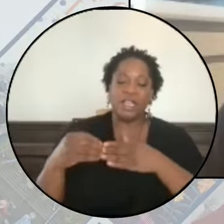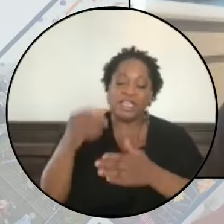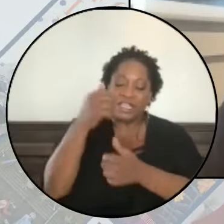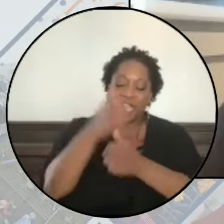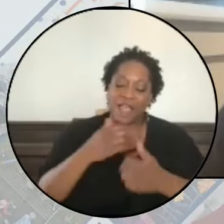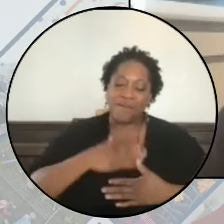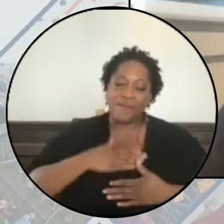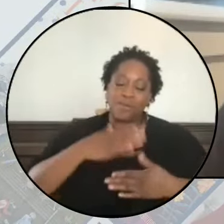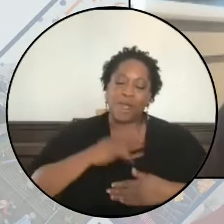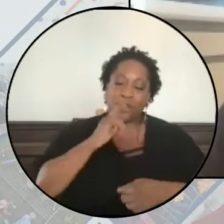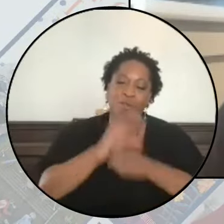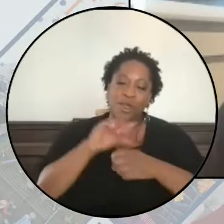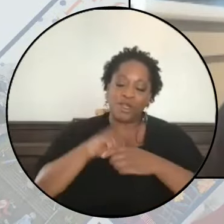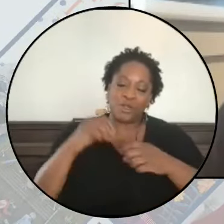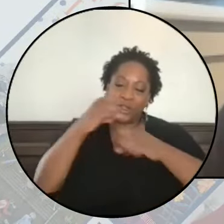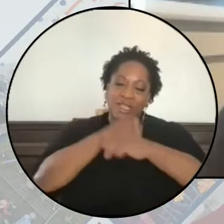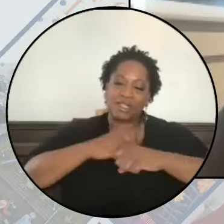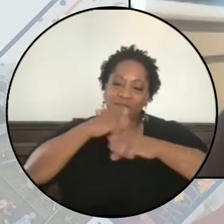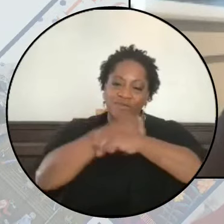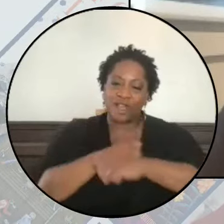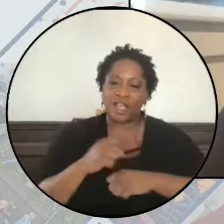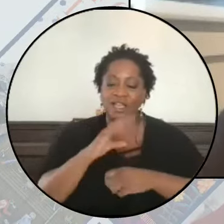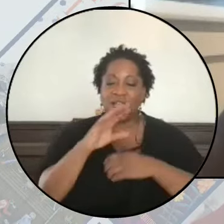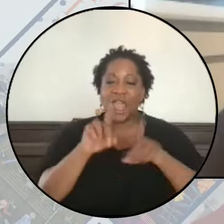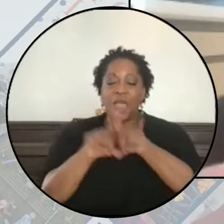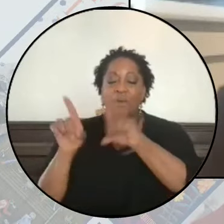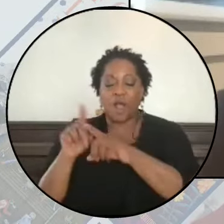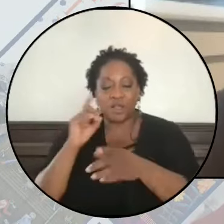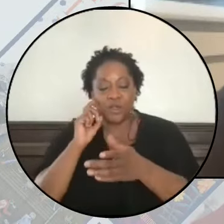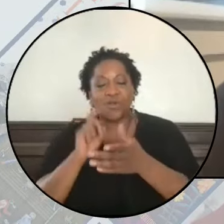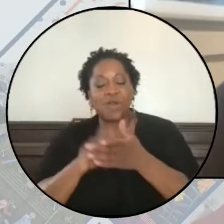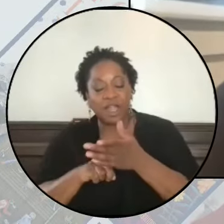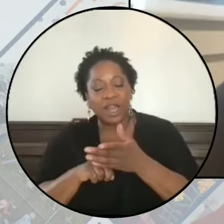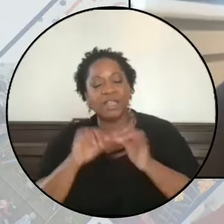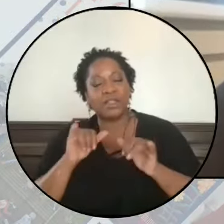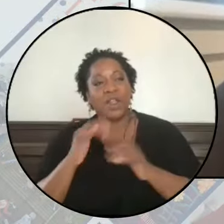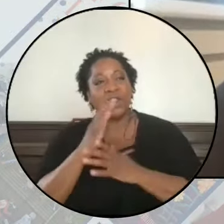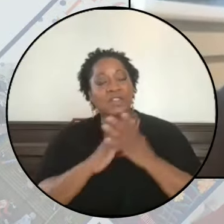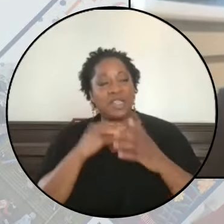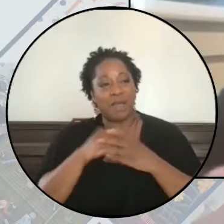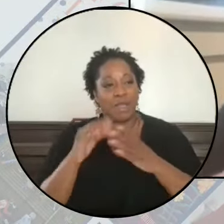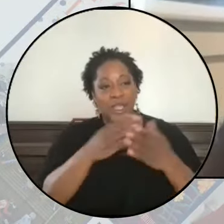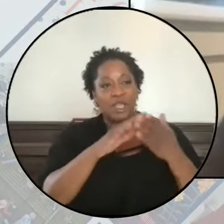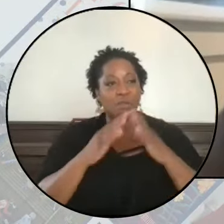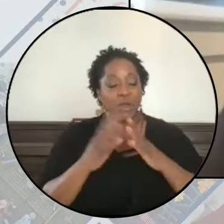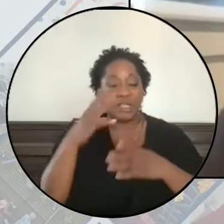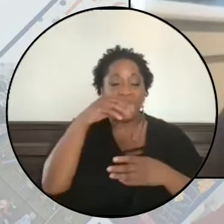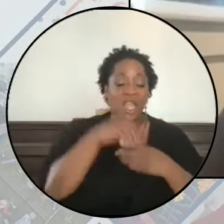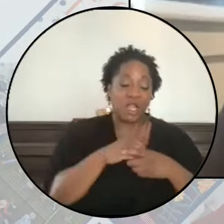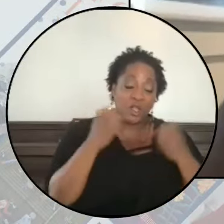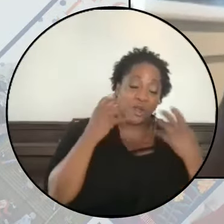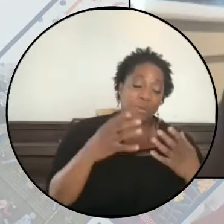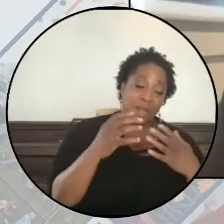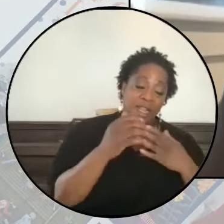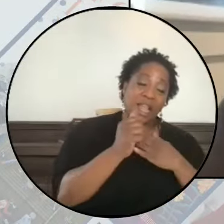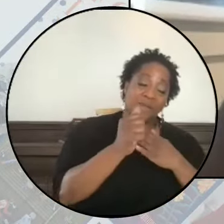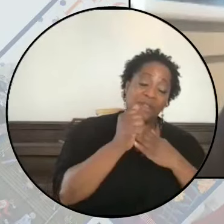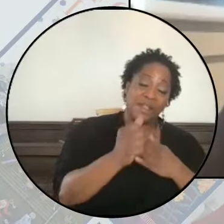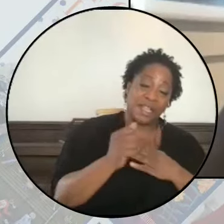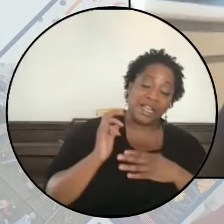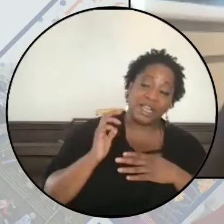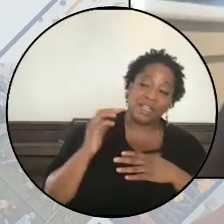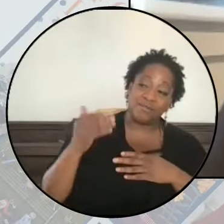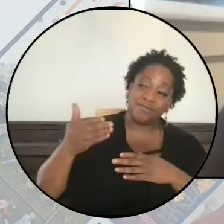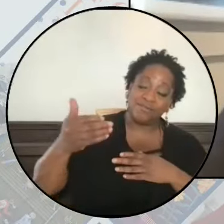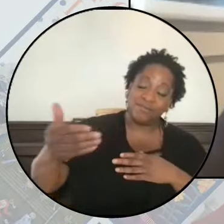devoted to this fight. And we're also reckoning with the fact that there are some in our communities, including many of the leading legacy